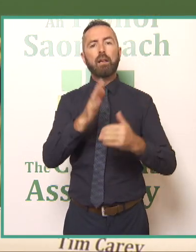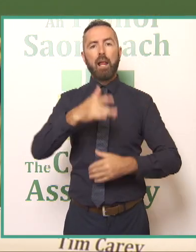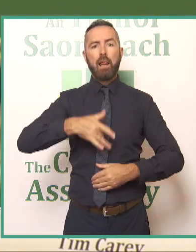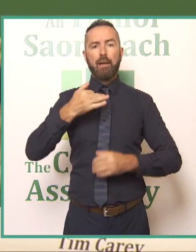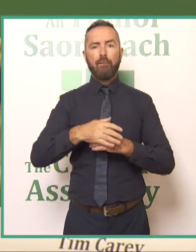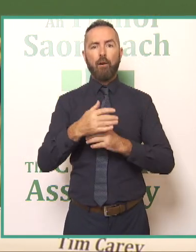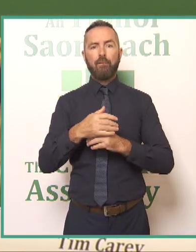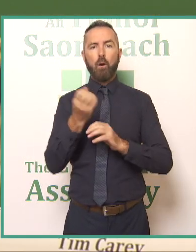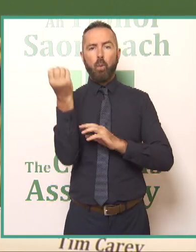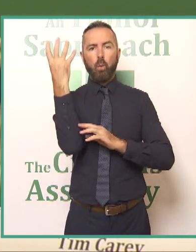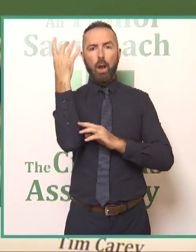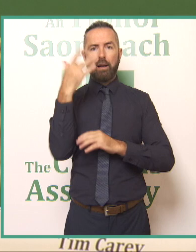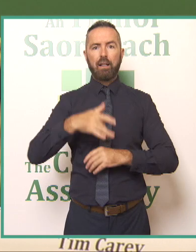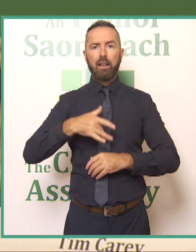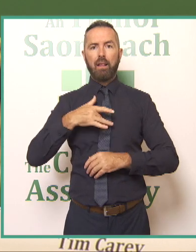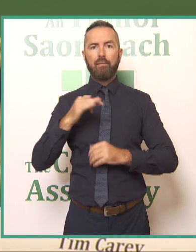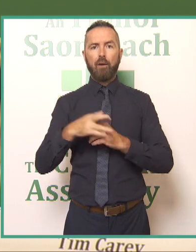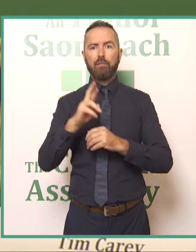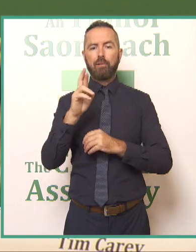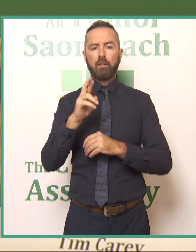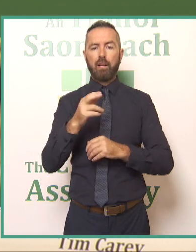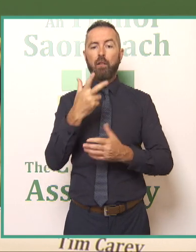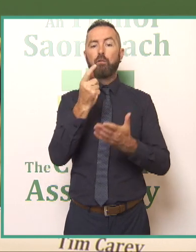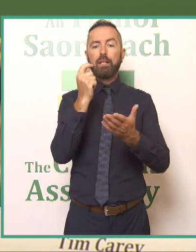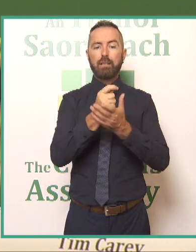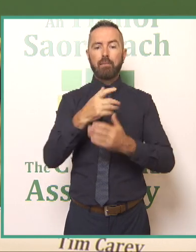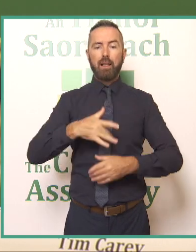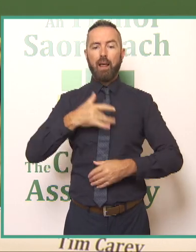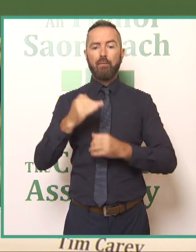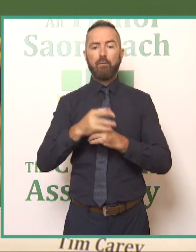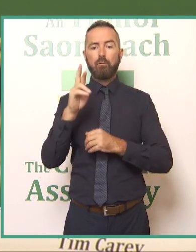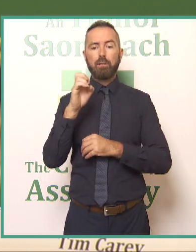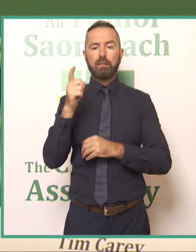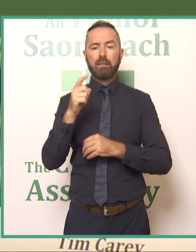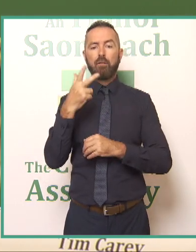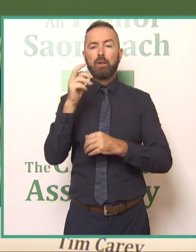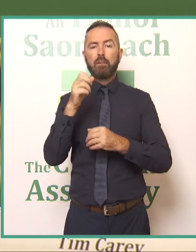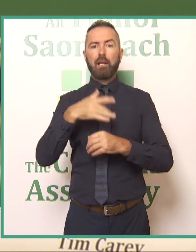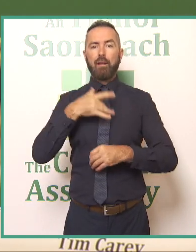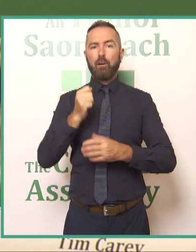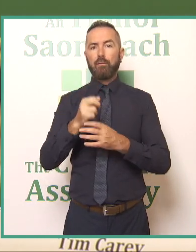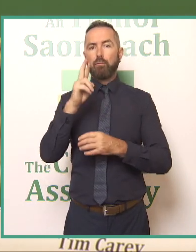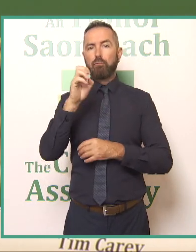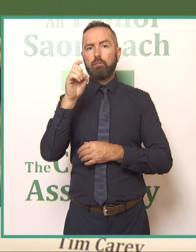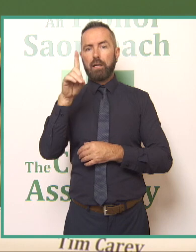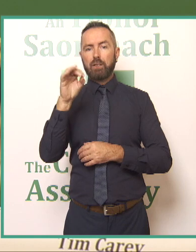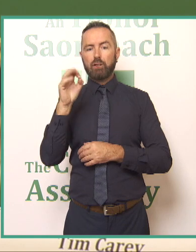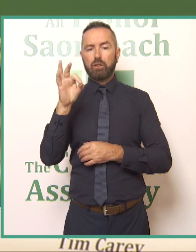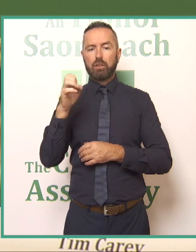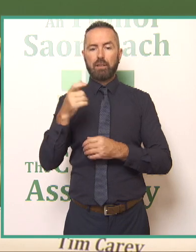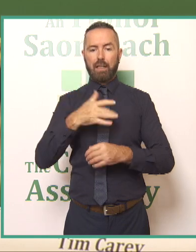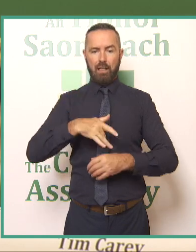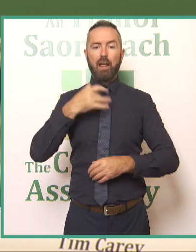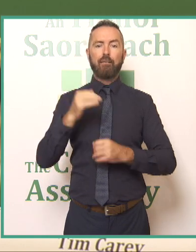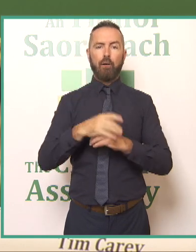of a whale is the lifespan of a ridge and oh three times the life of Ridge is the